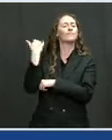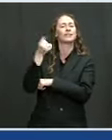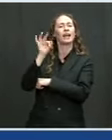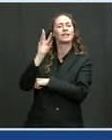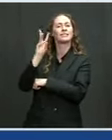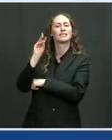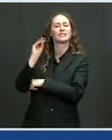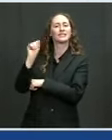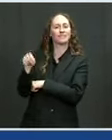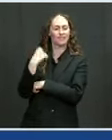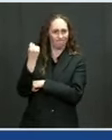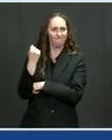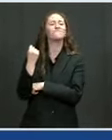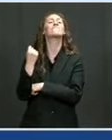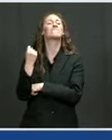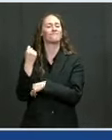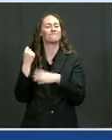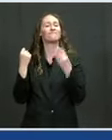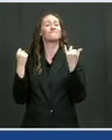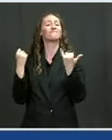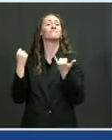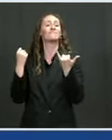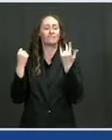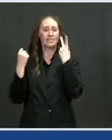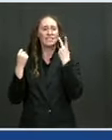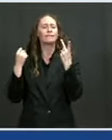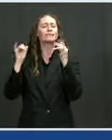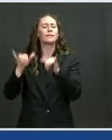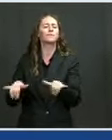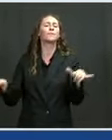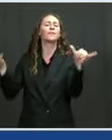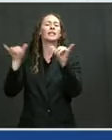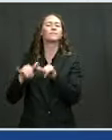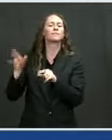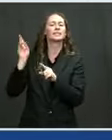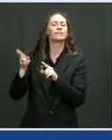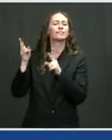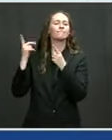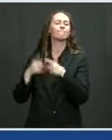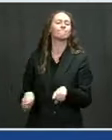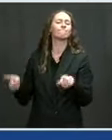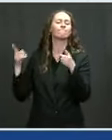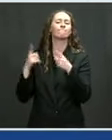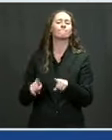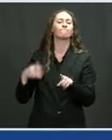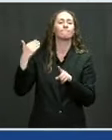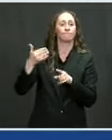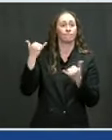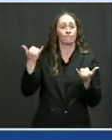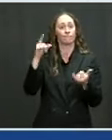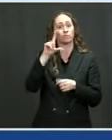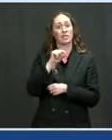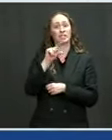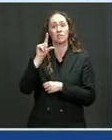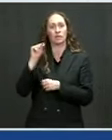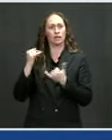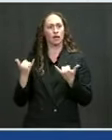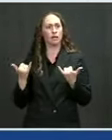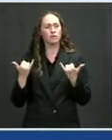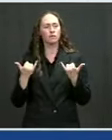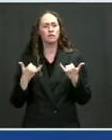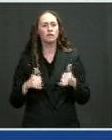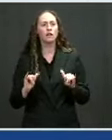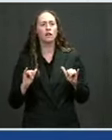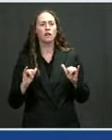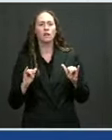an echo of a distant history. In 2020, we faced a tireless assault on the right to vote. Restrictive laws,